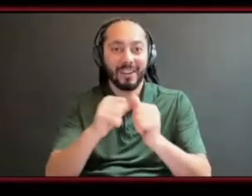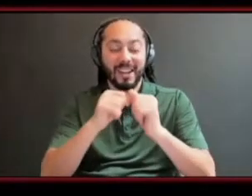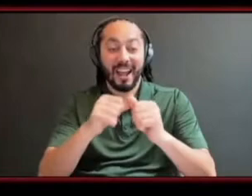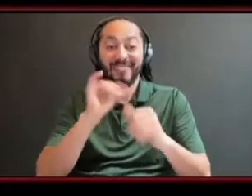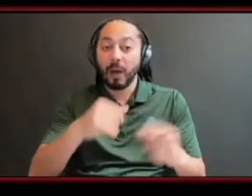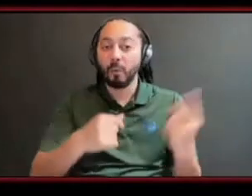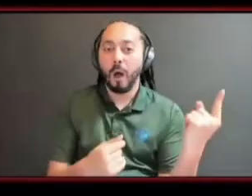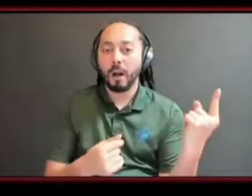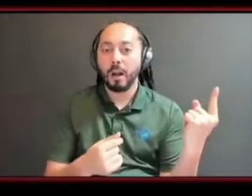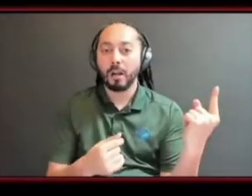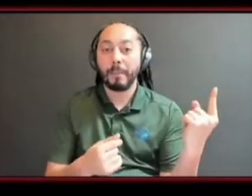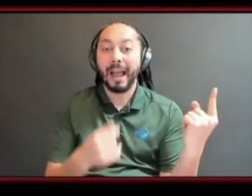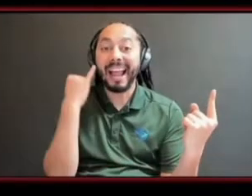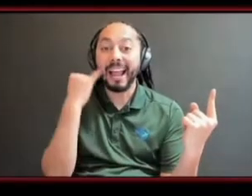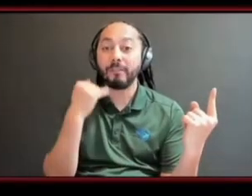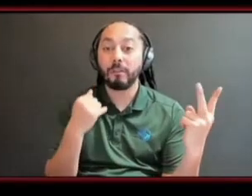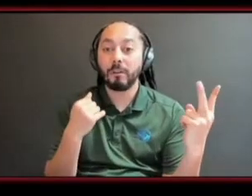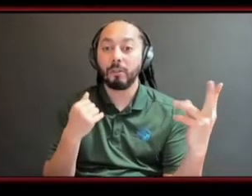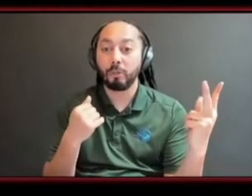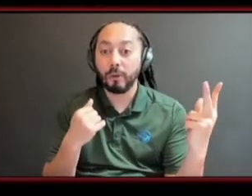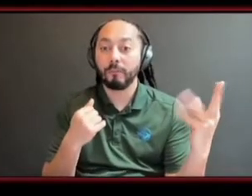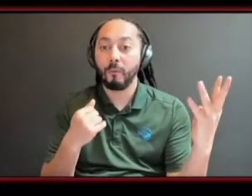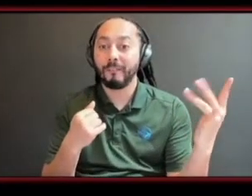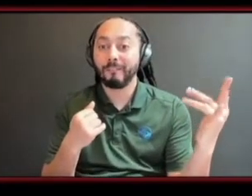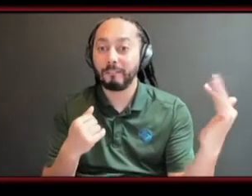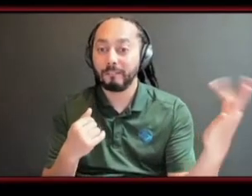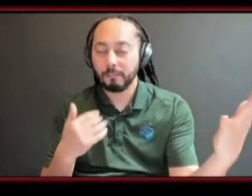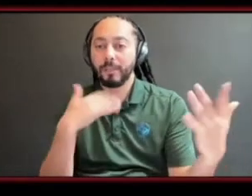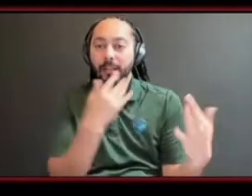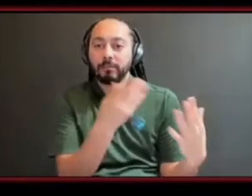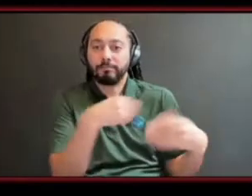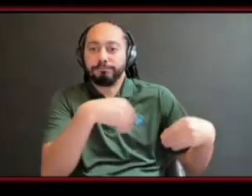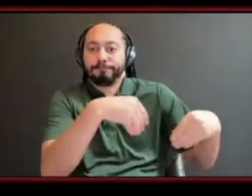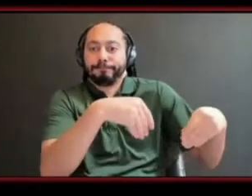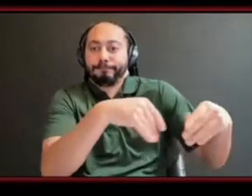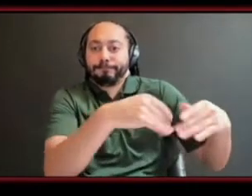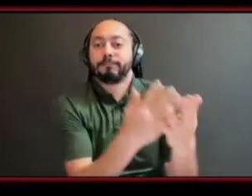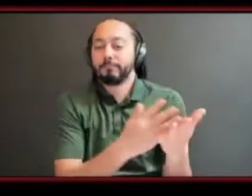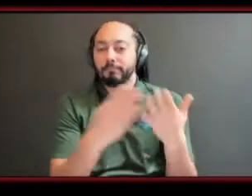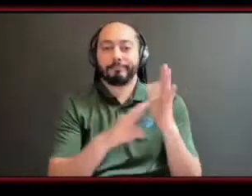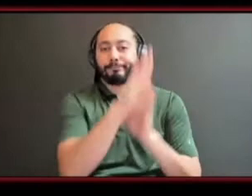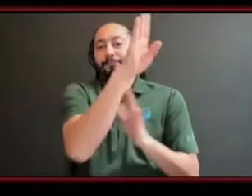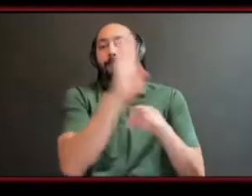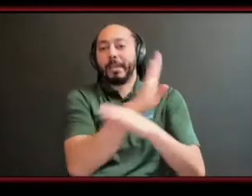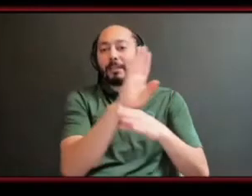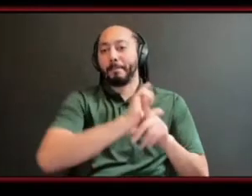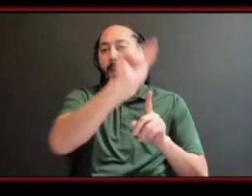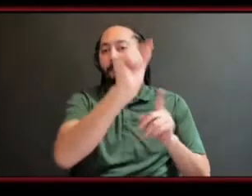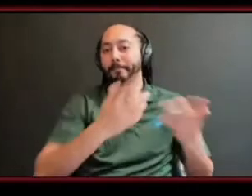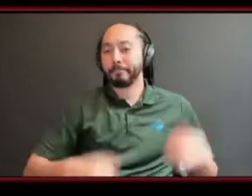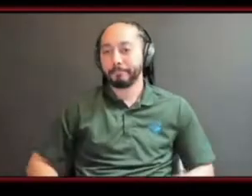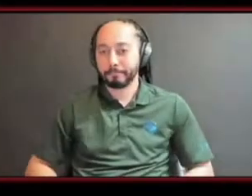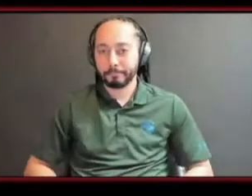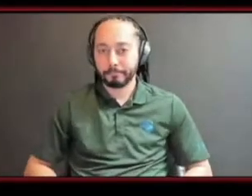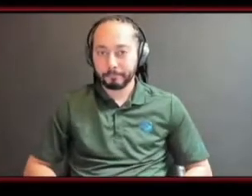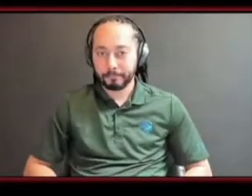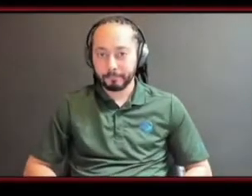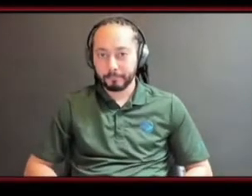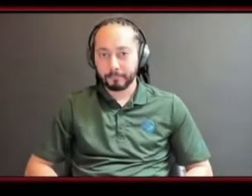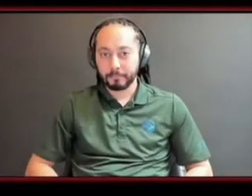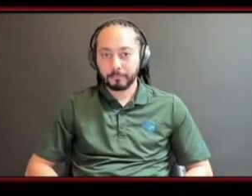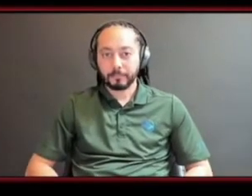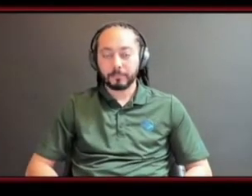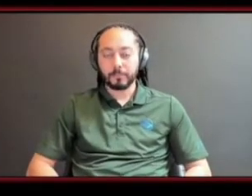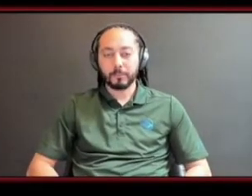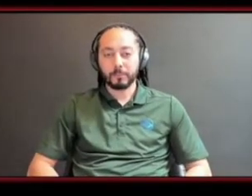and then you got a big business for sure for sure and i get you brother and i think like the biggest takeaway i got from that